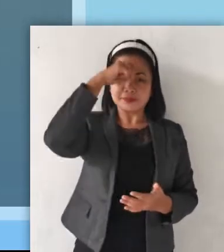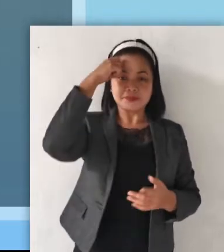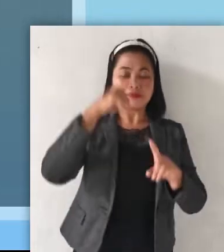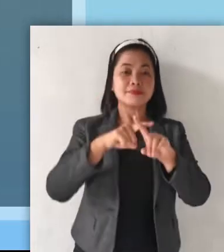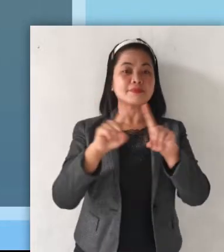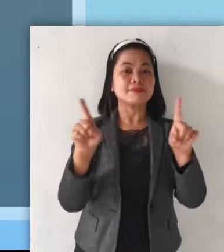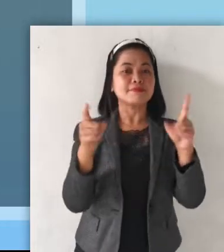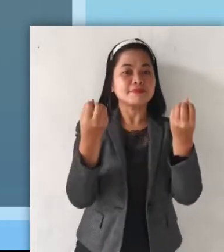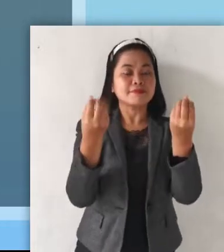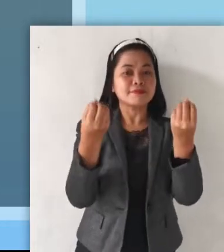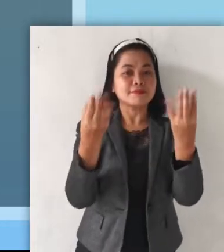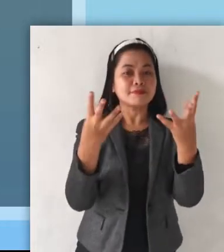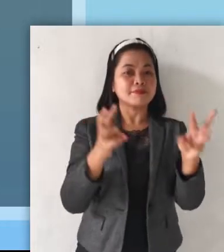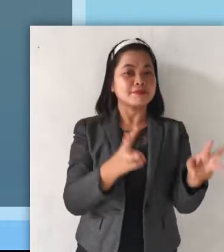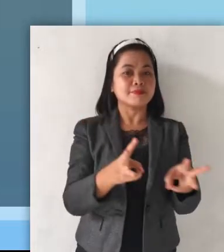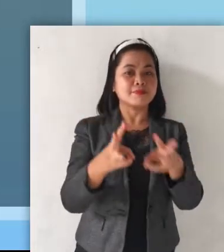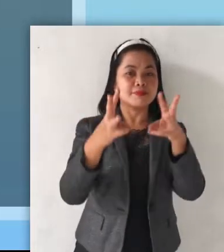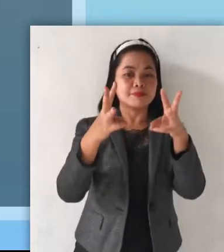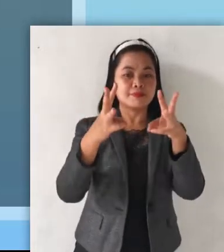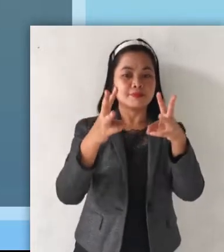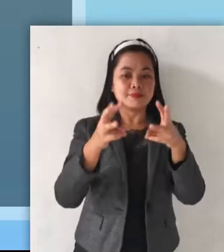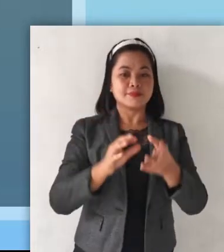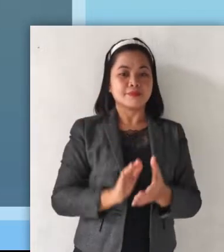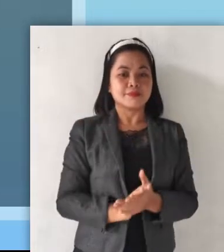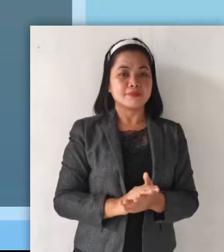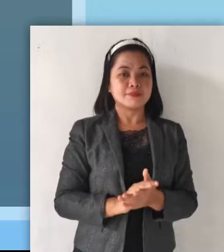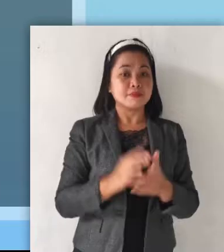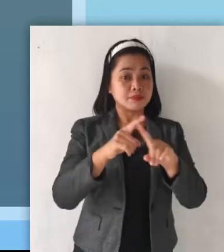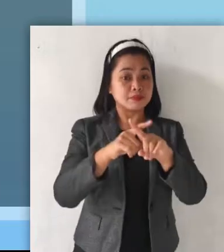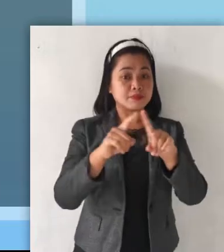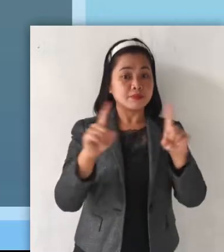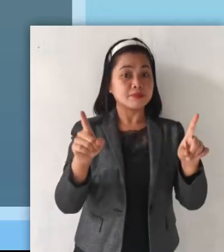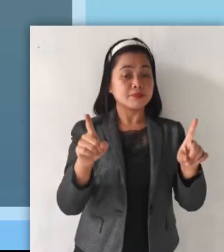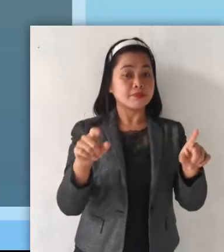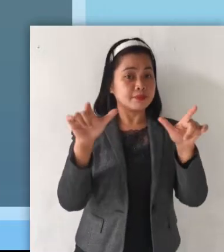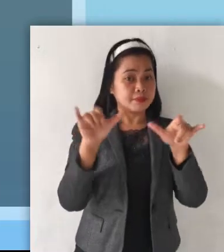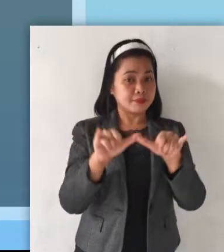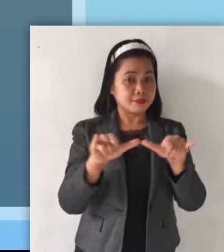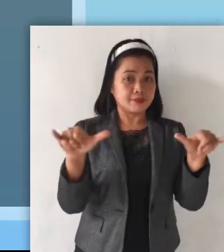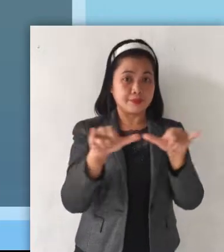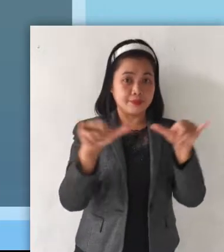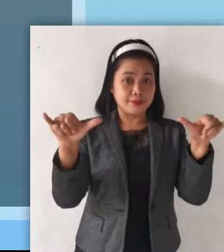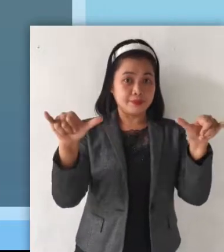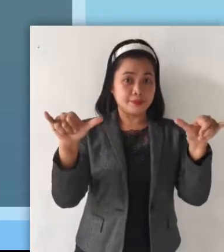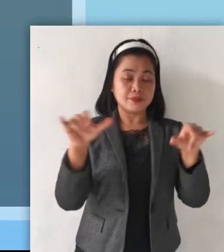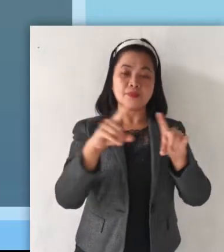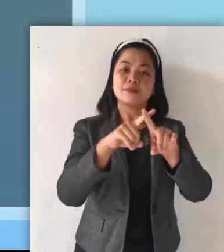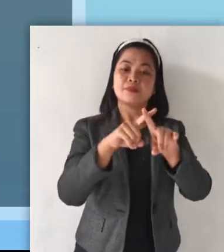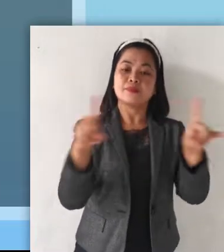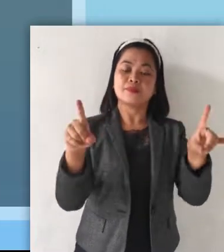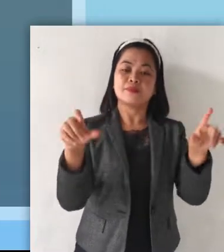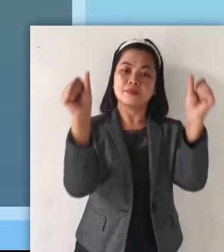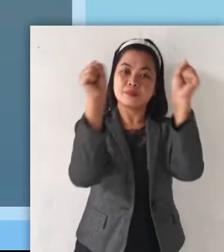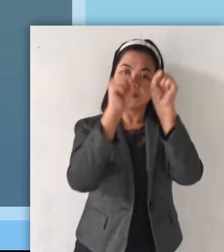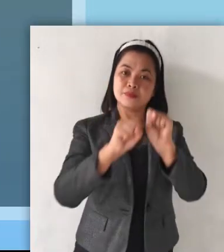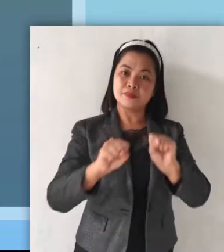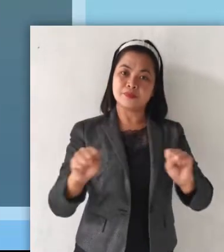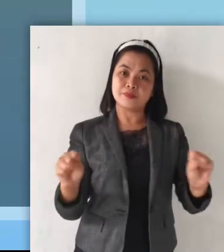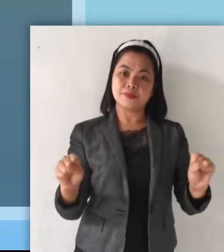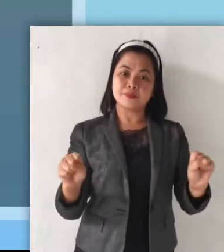in many ways. They differ in size. They differ in shape.